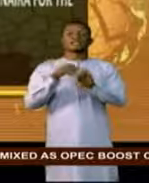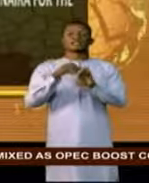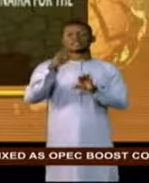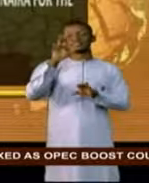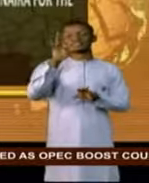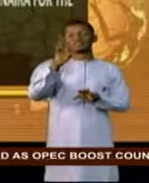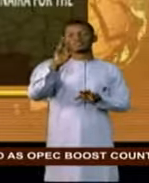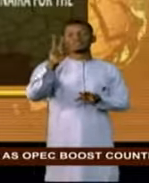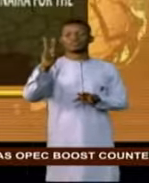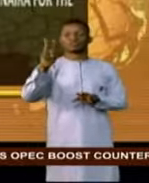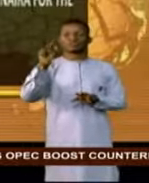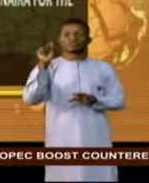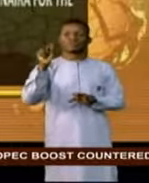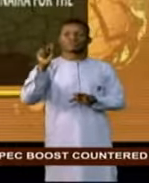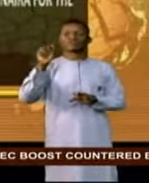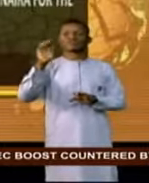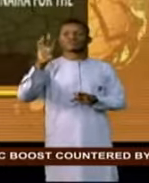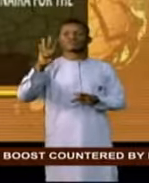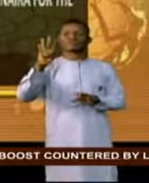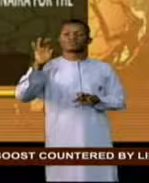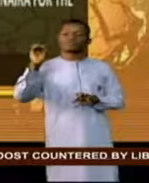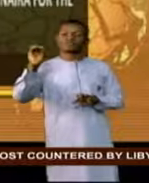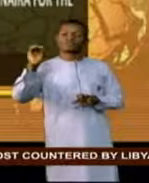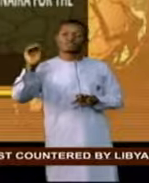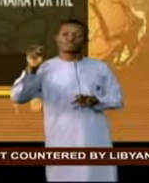.409 million.